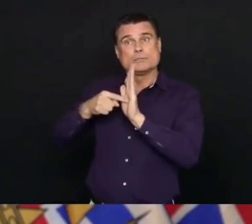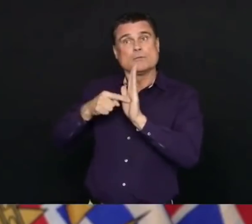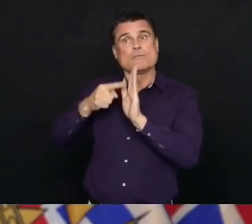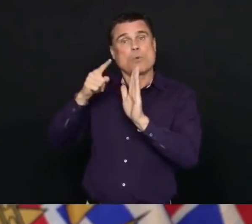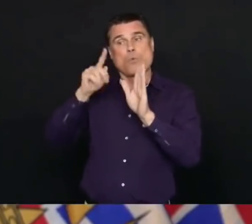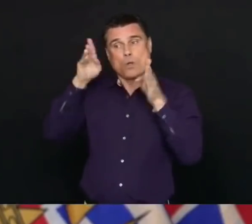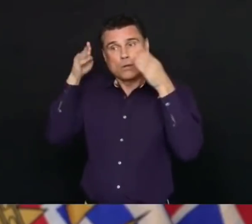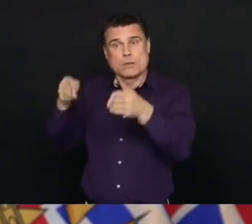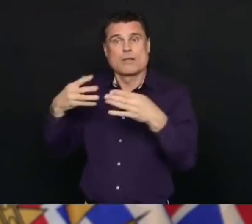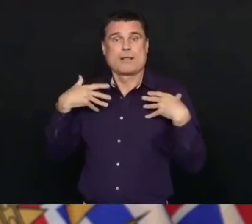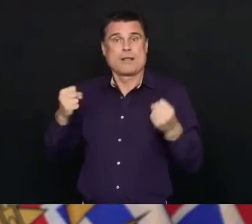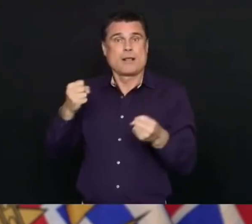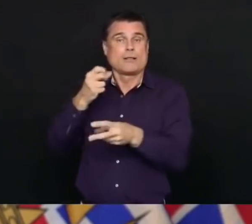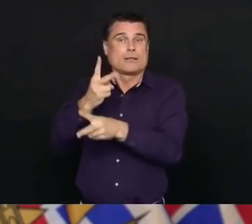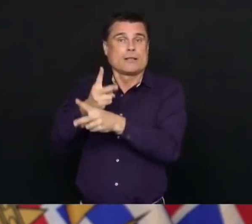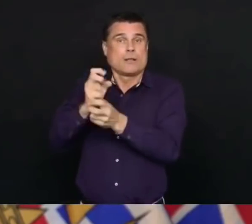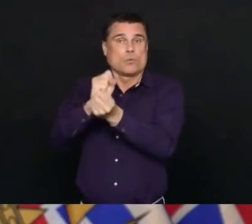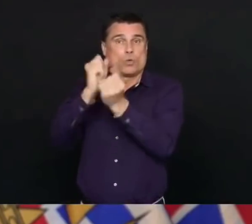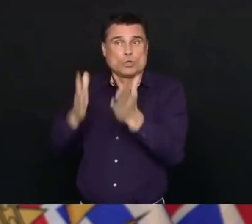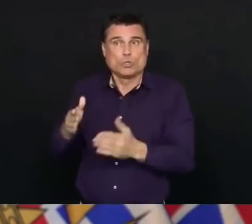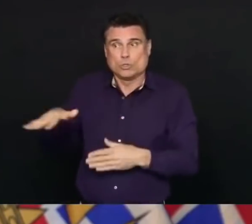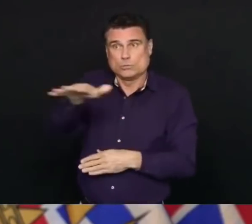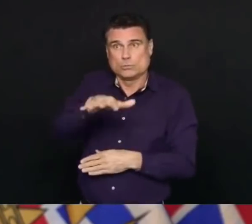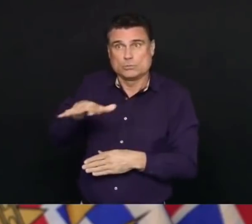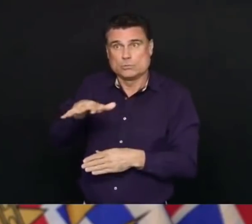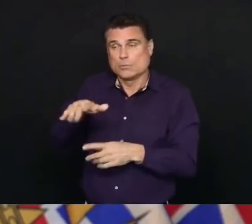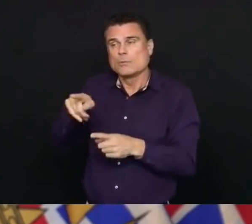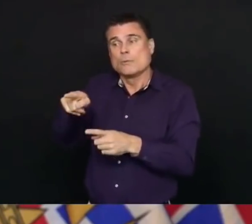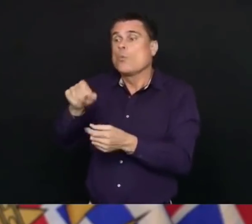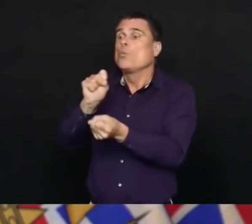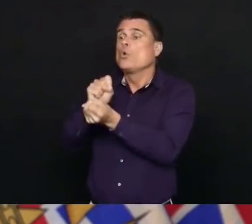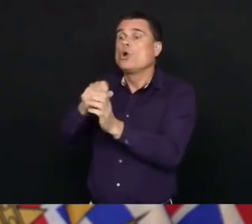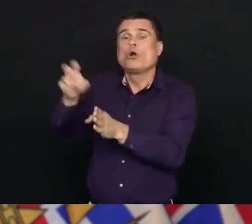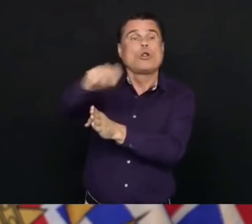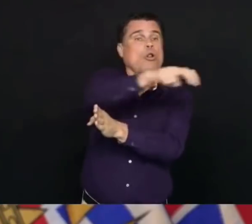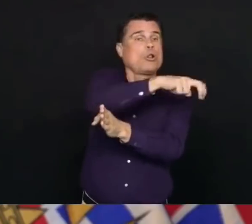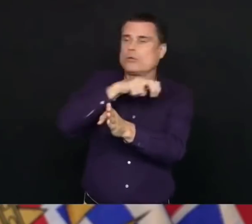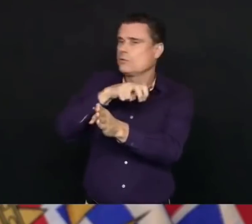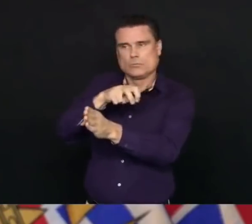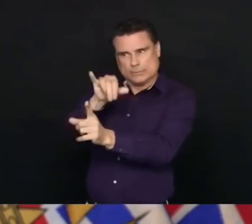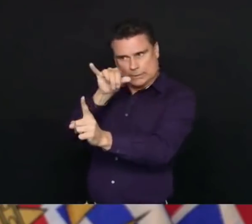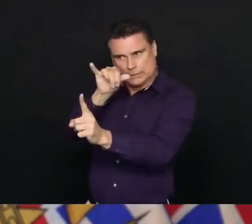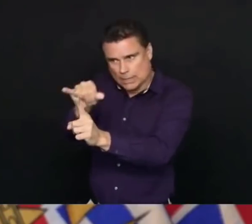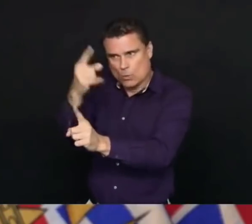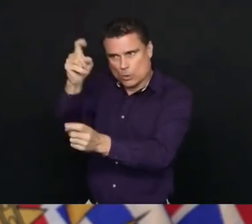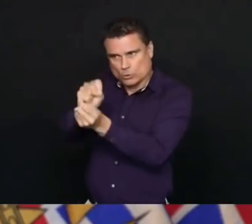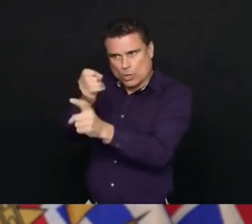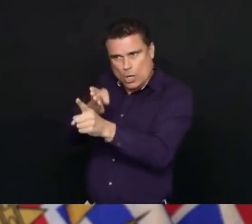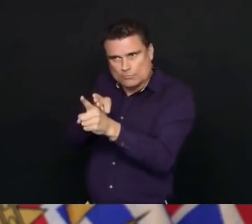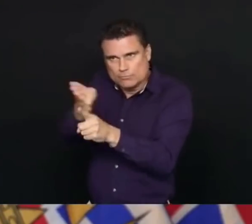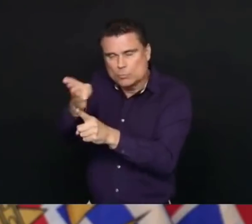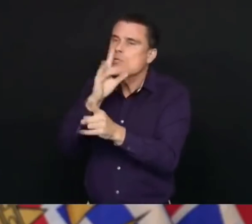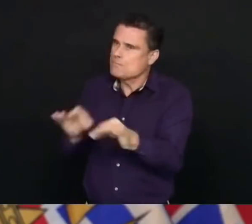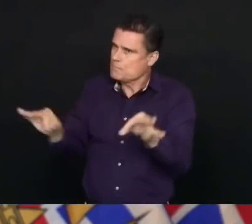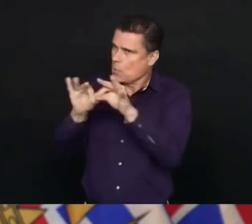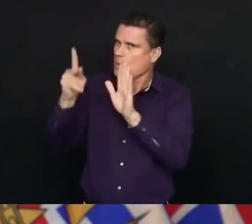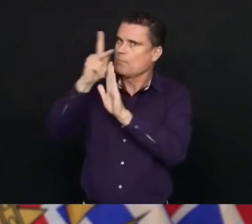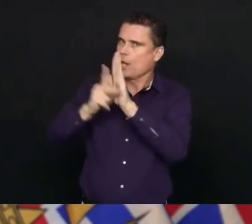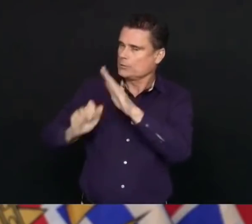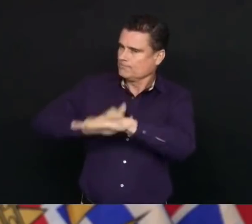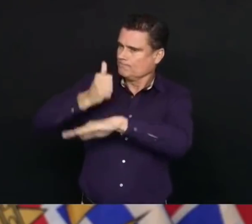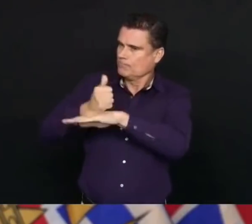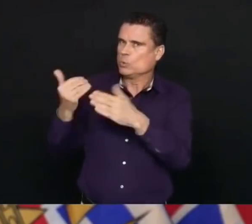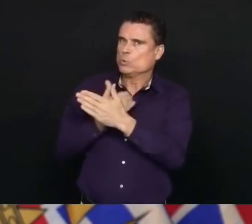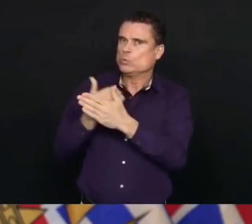they can care for us is another important piece. Protecting and providing support to our most vulnerable, whether it's people with